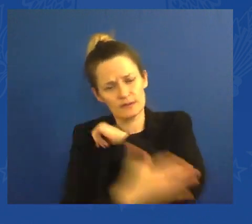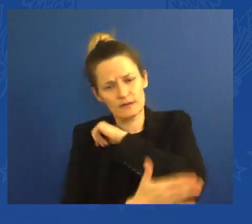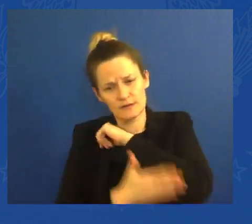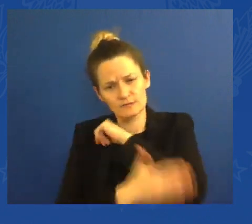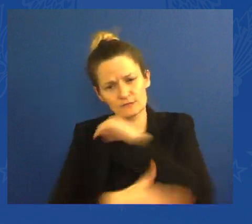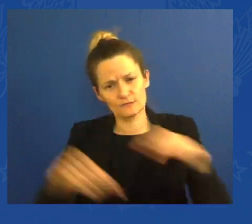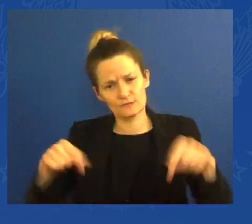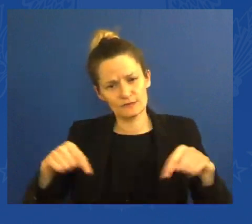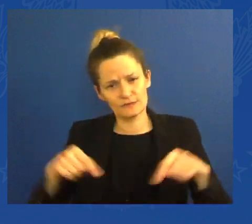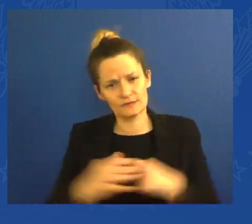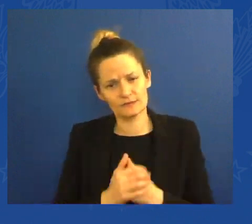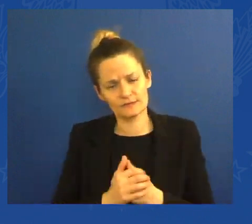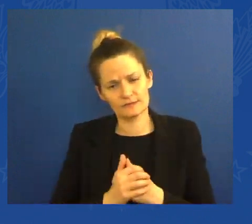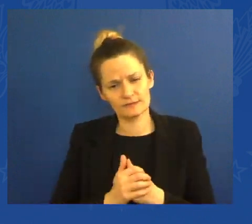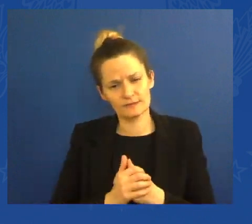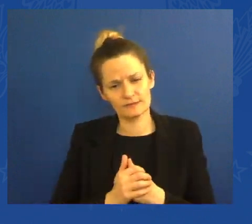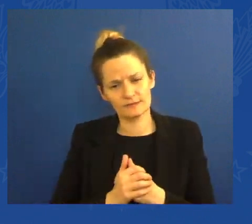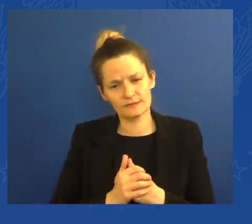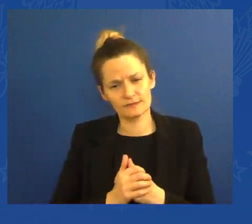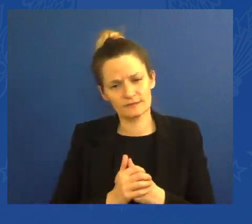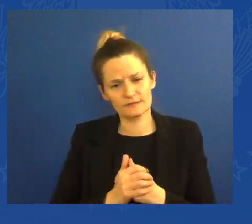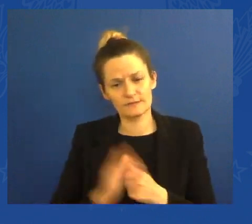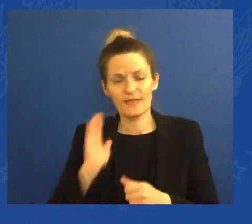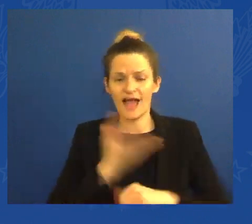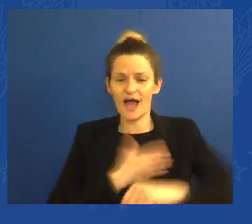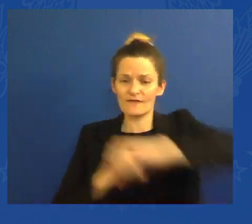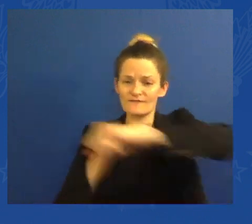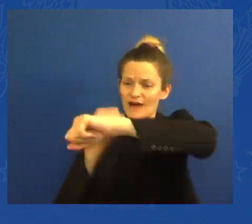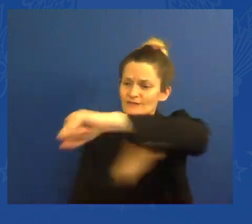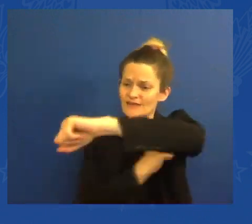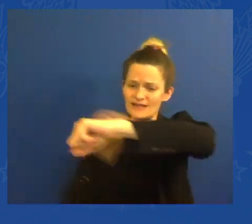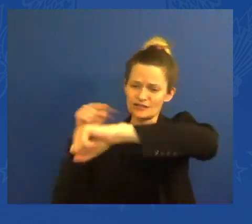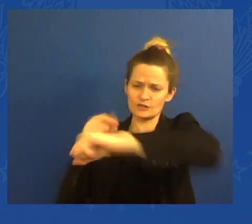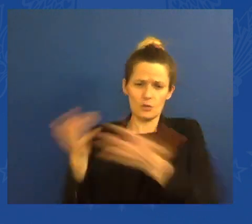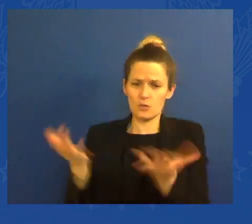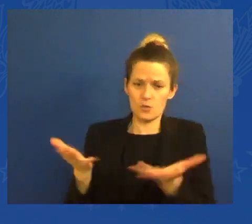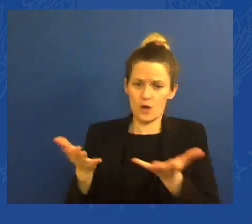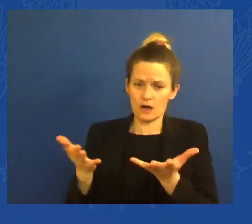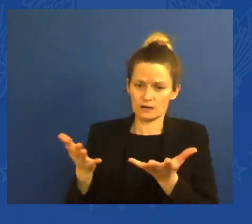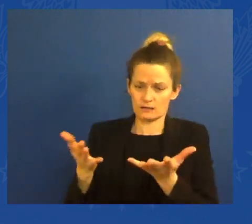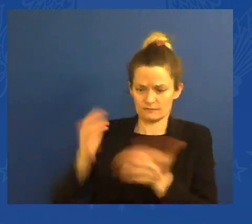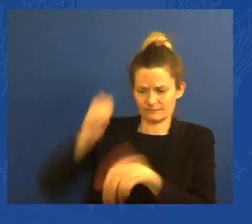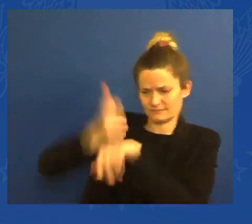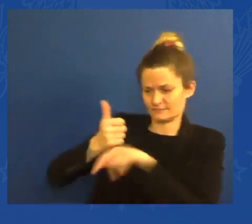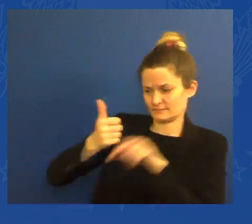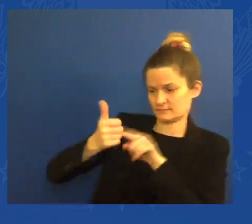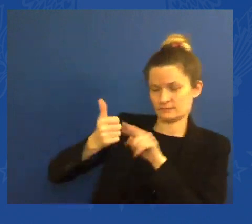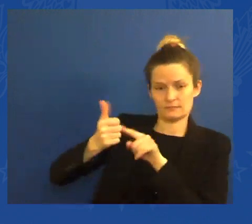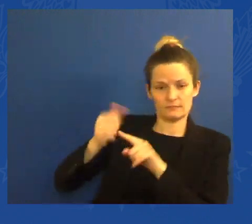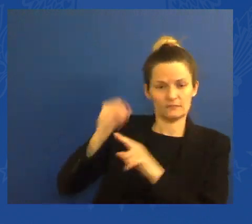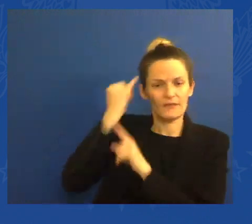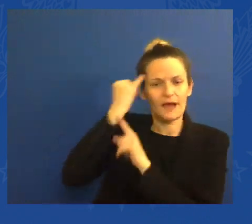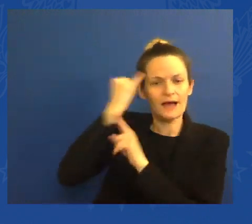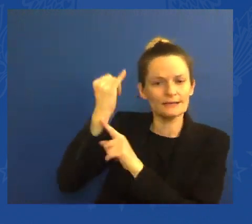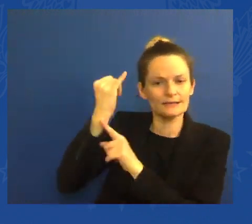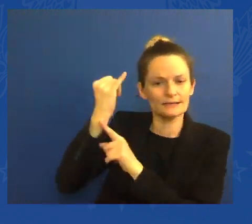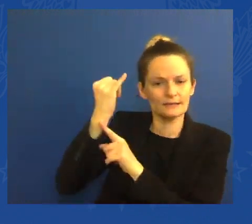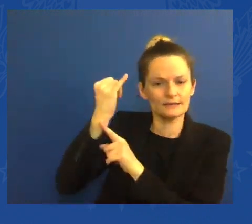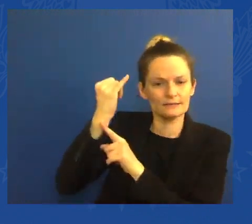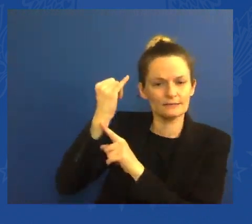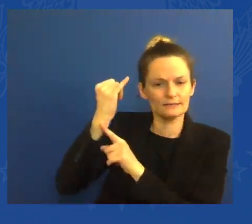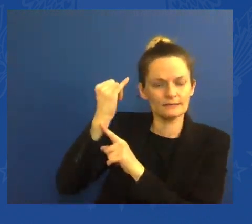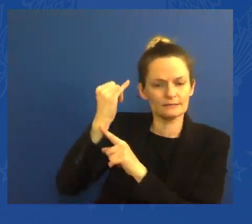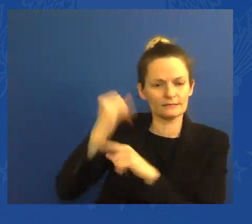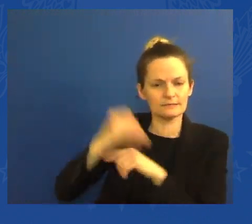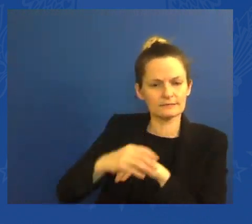idea, not geography, not built on the notion of race or religion or ethnicity.